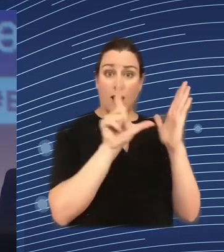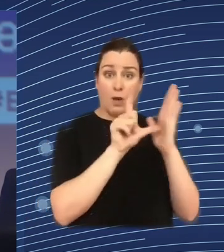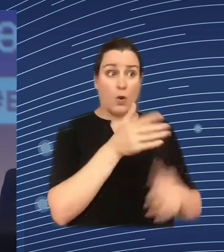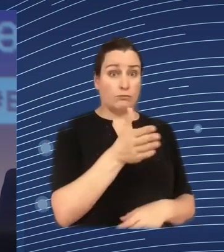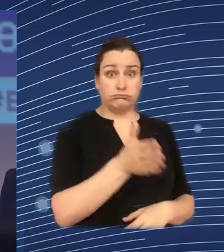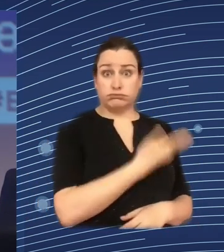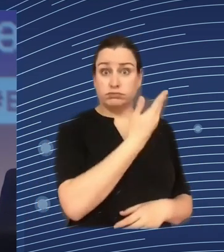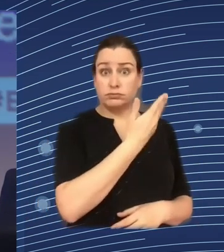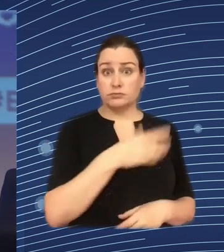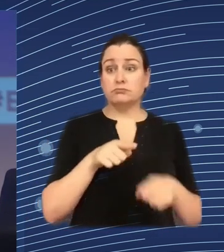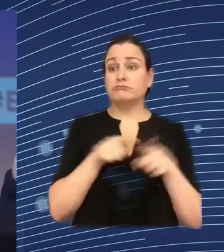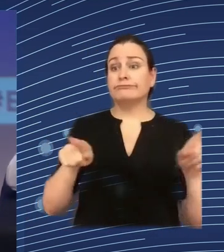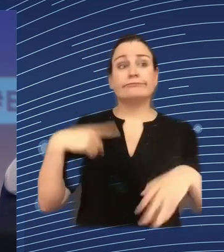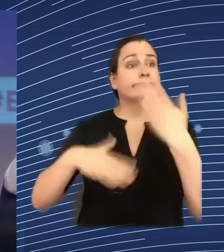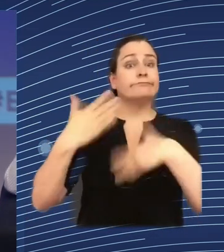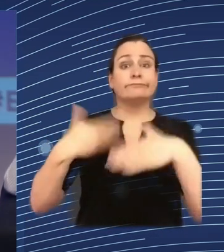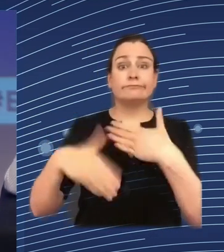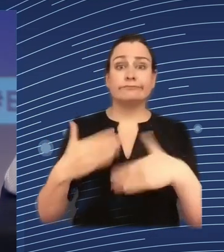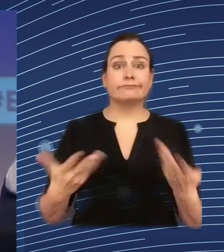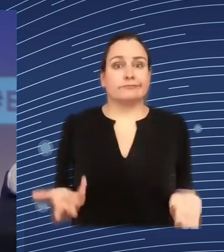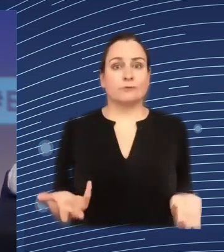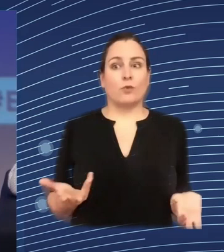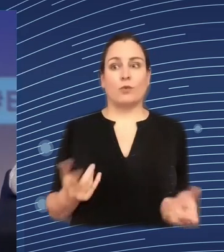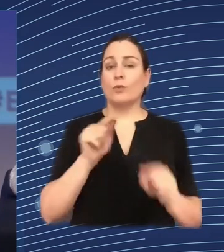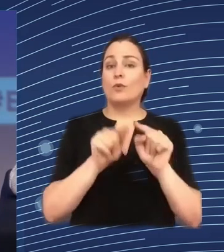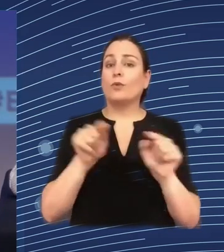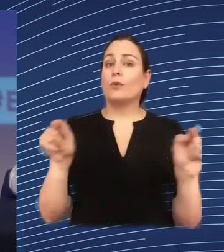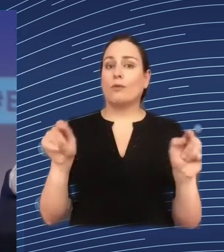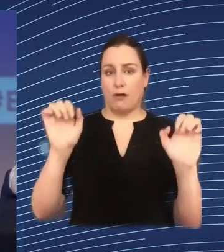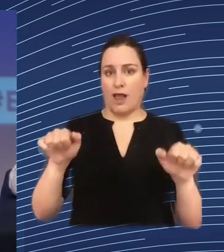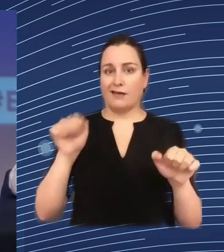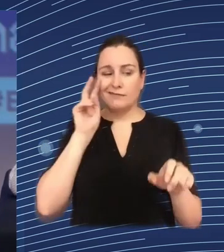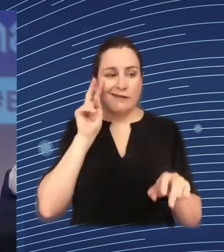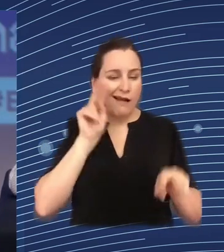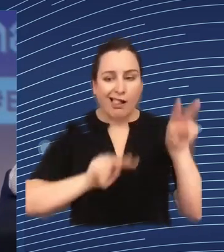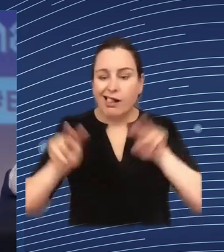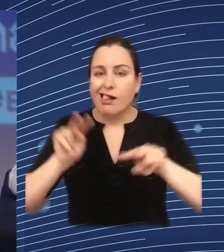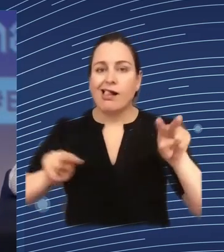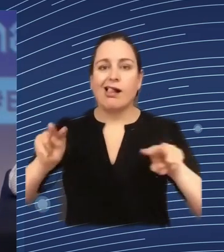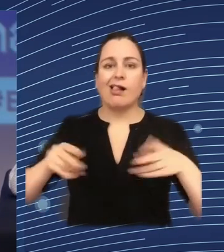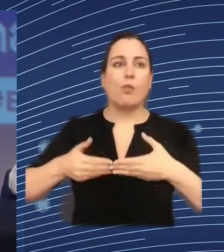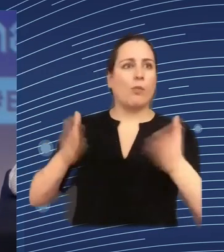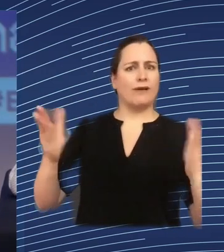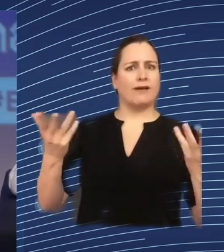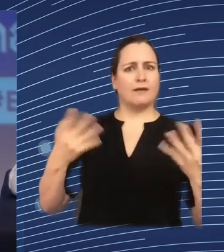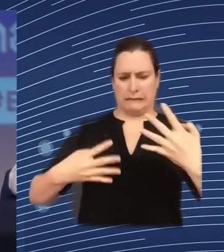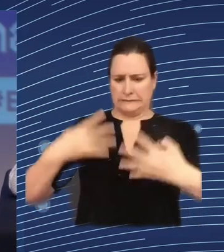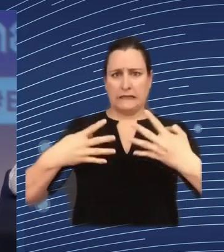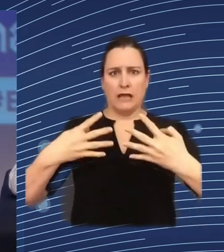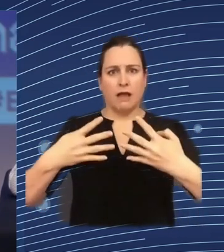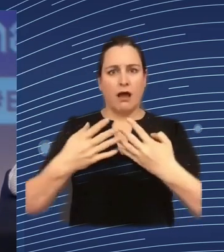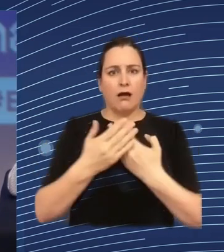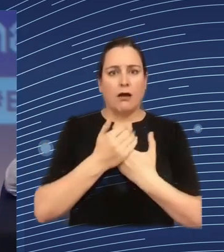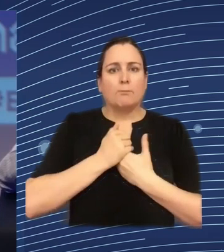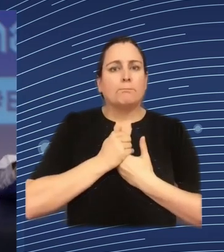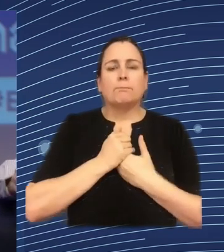against surveillance what you said before and we can applying we can apply and